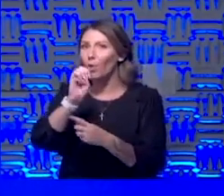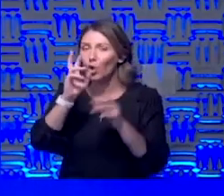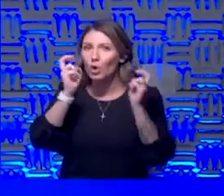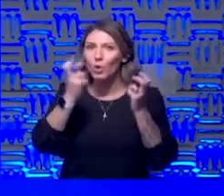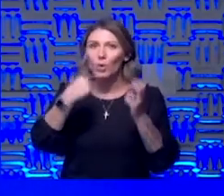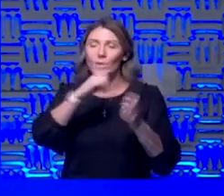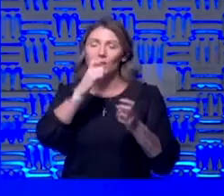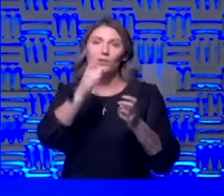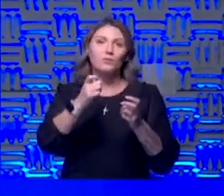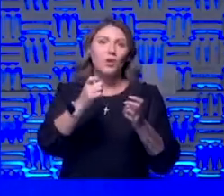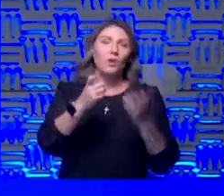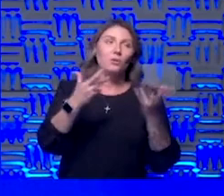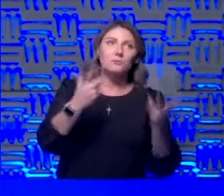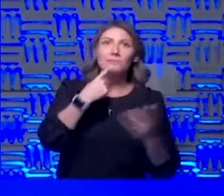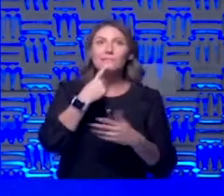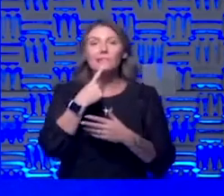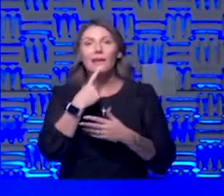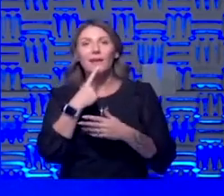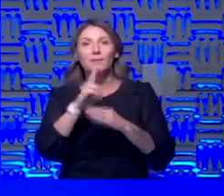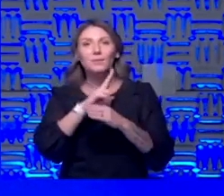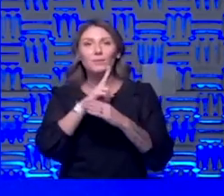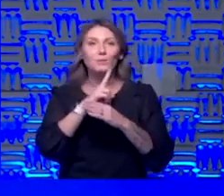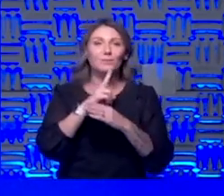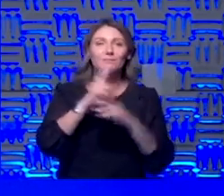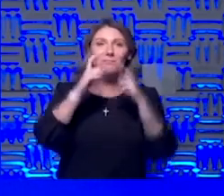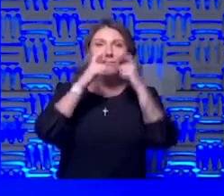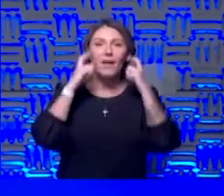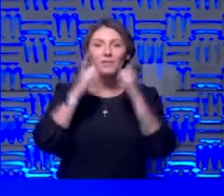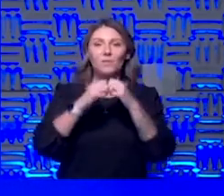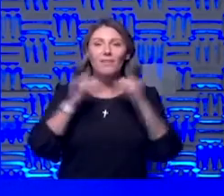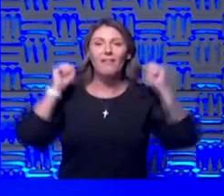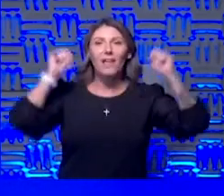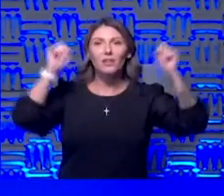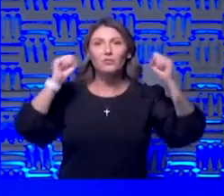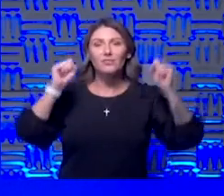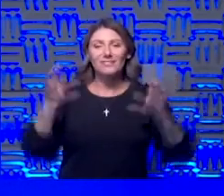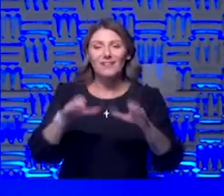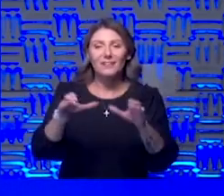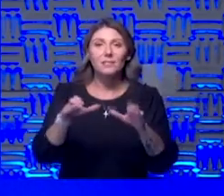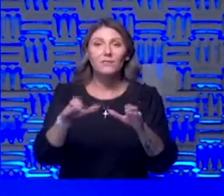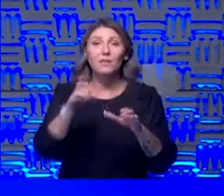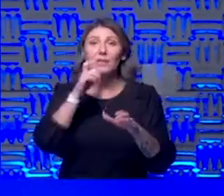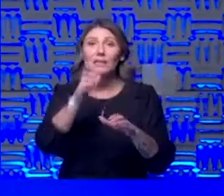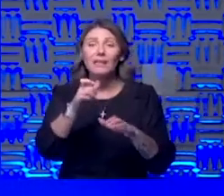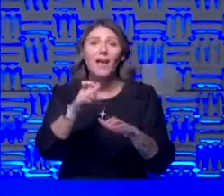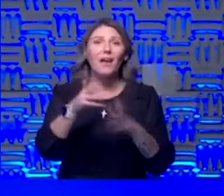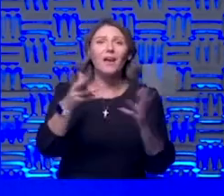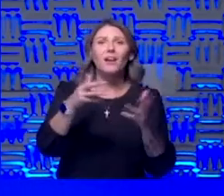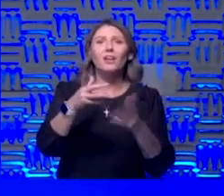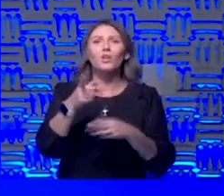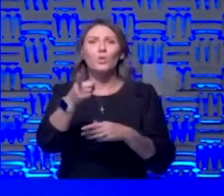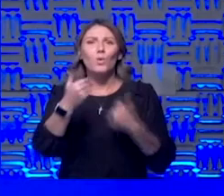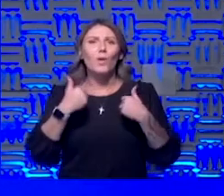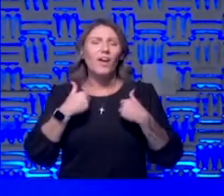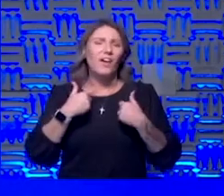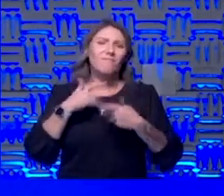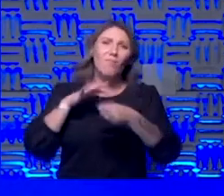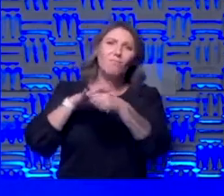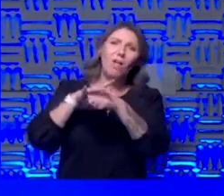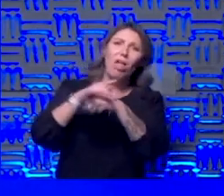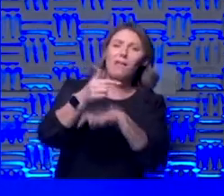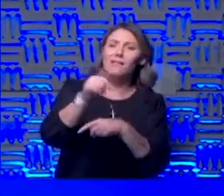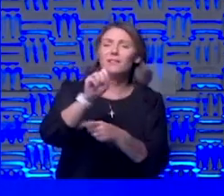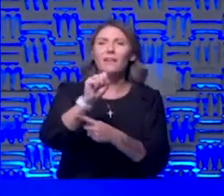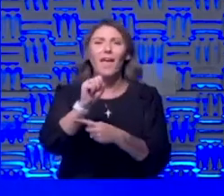wearing masks if you're exercising and with activity that will be very hard not for gas exchange you have plenty of gas exchange in any of the